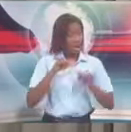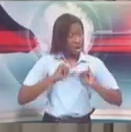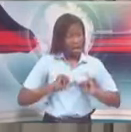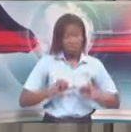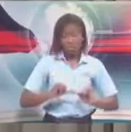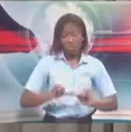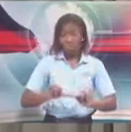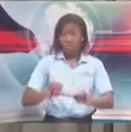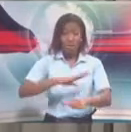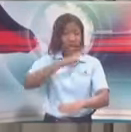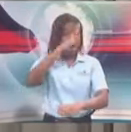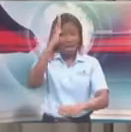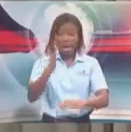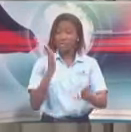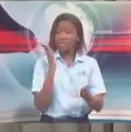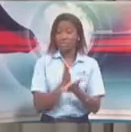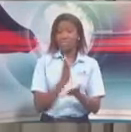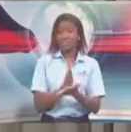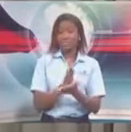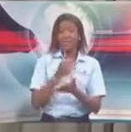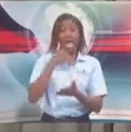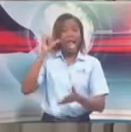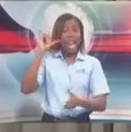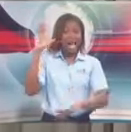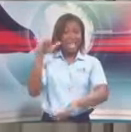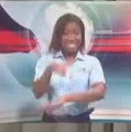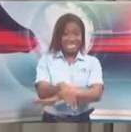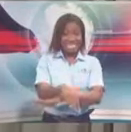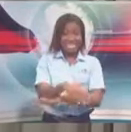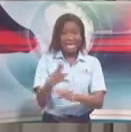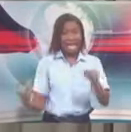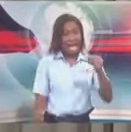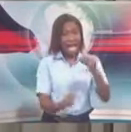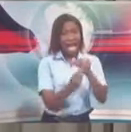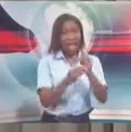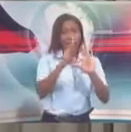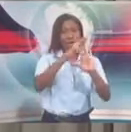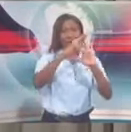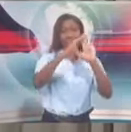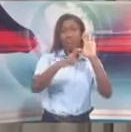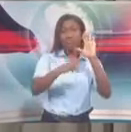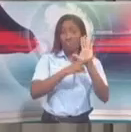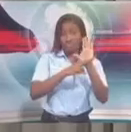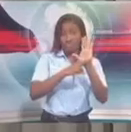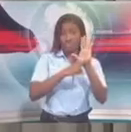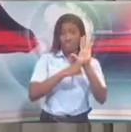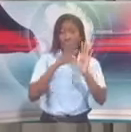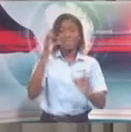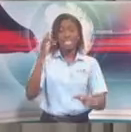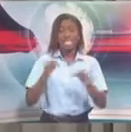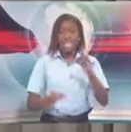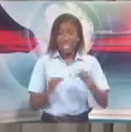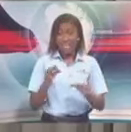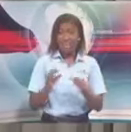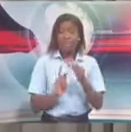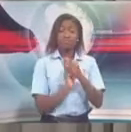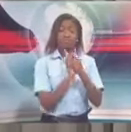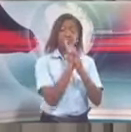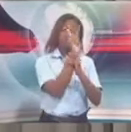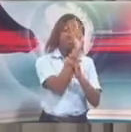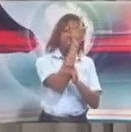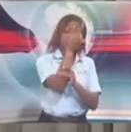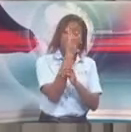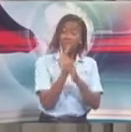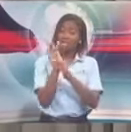last night we added a regulation that services and workers engaged in construction related to agricultural and